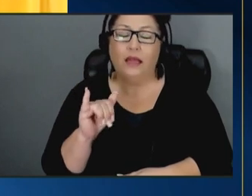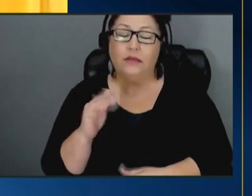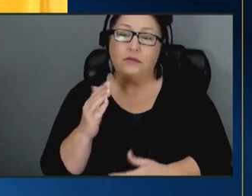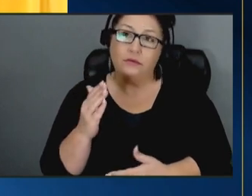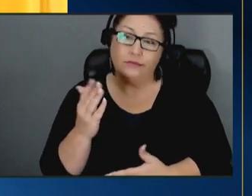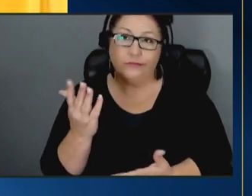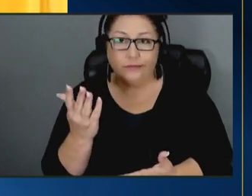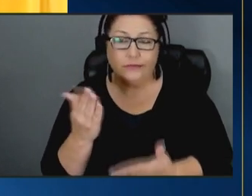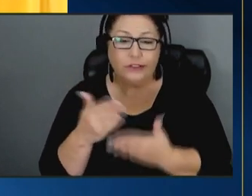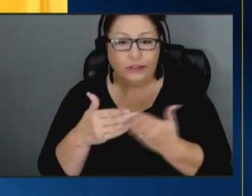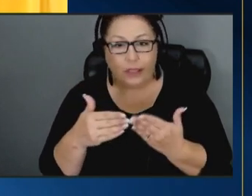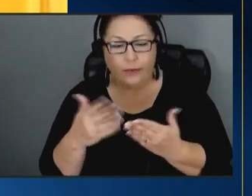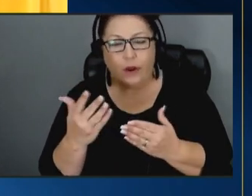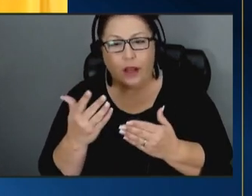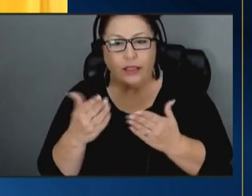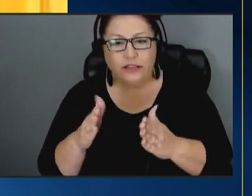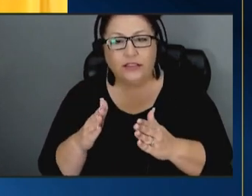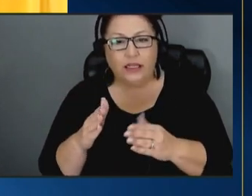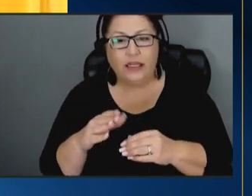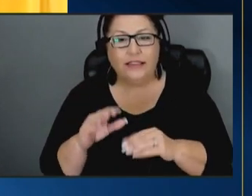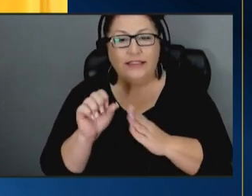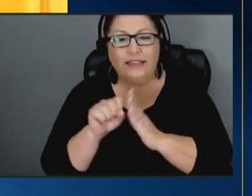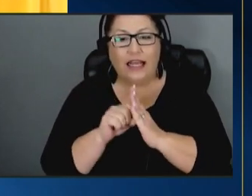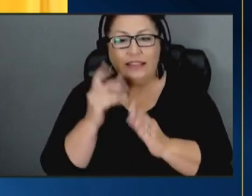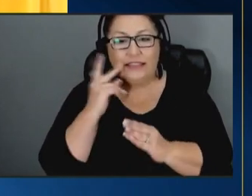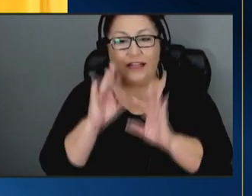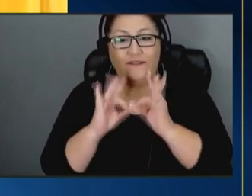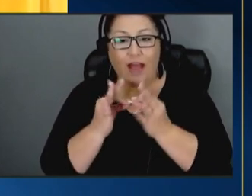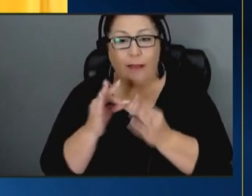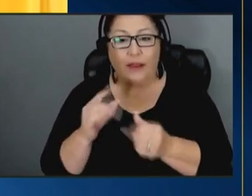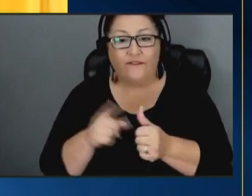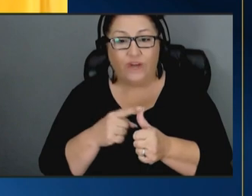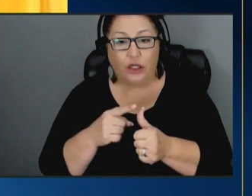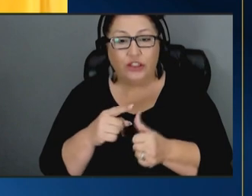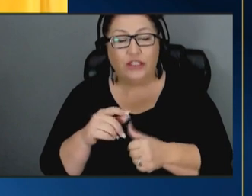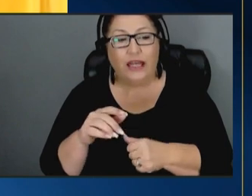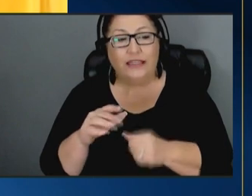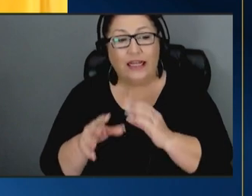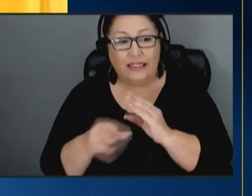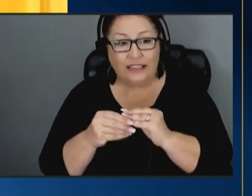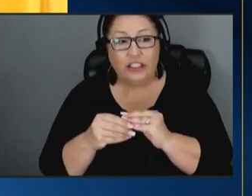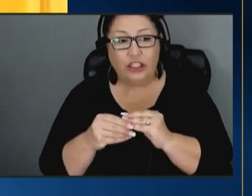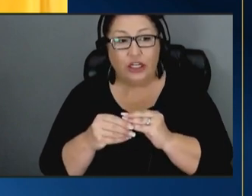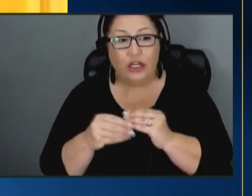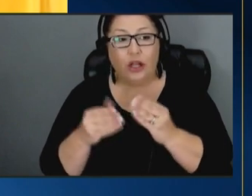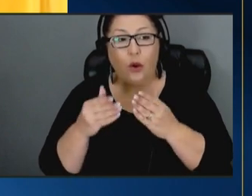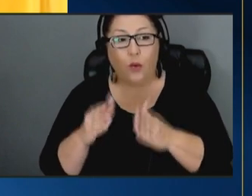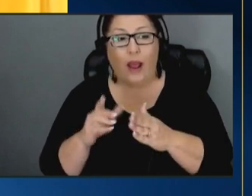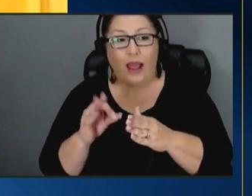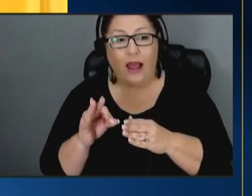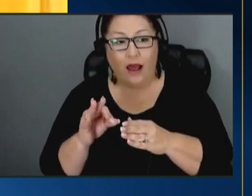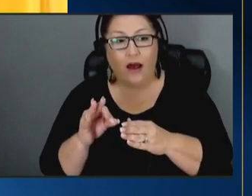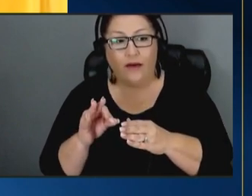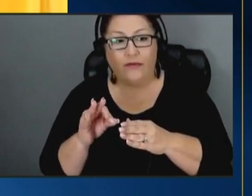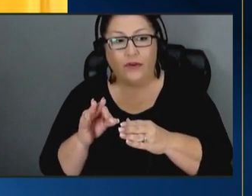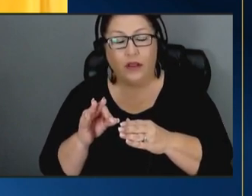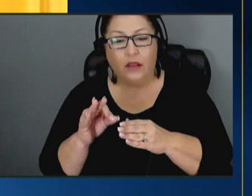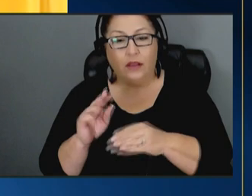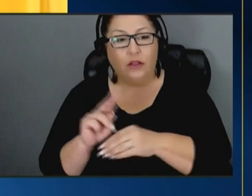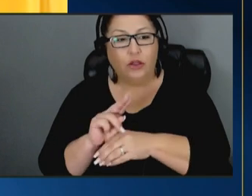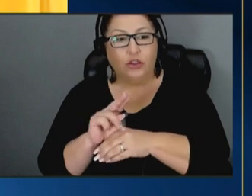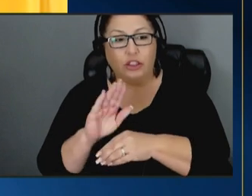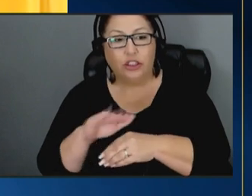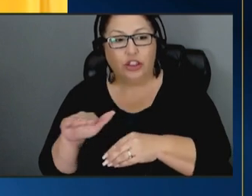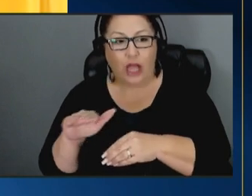um states are seeing family first um as addition as a way of subtracting the role of child welfare where where